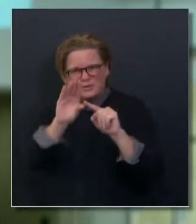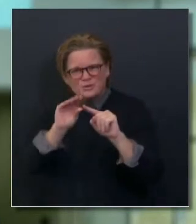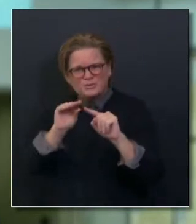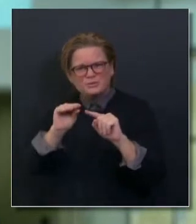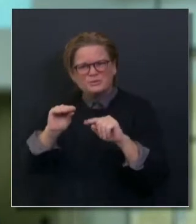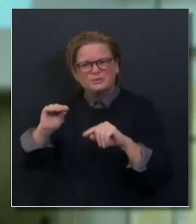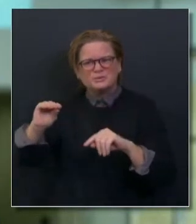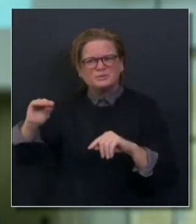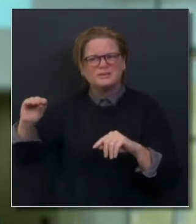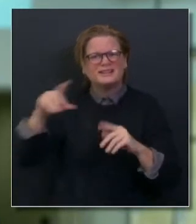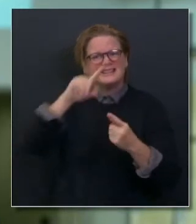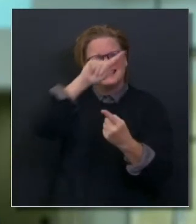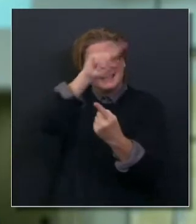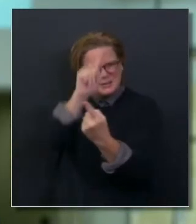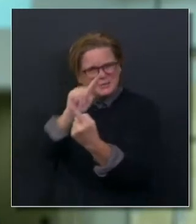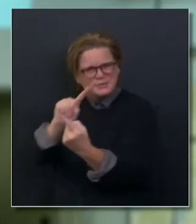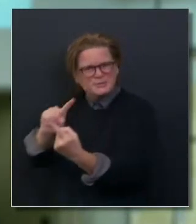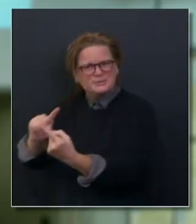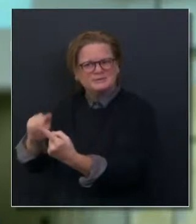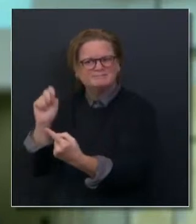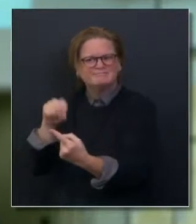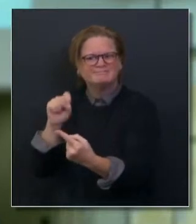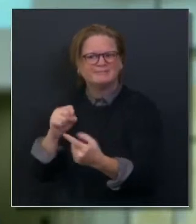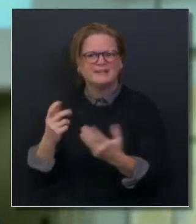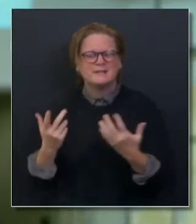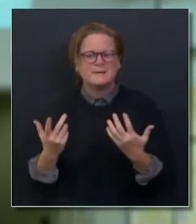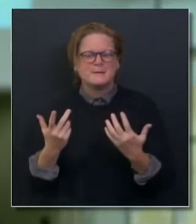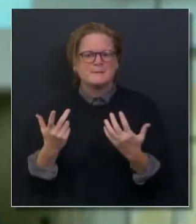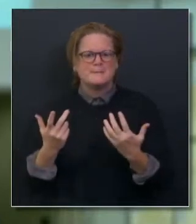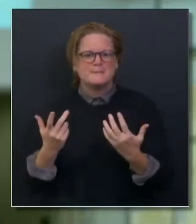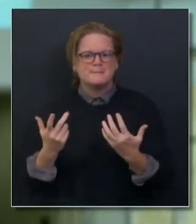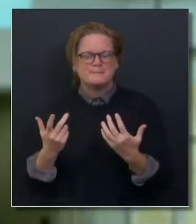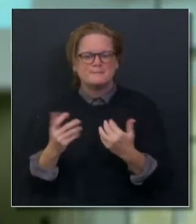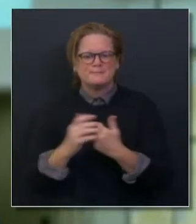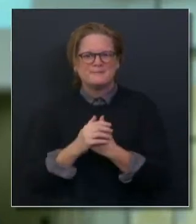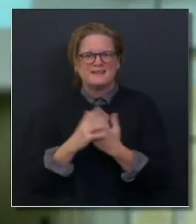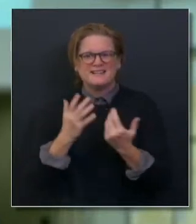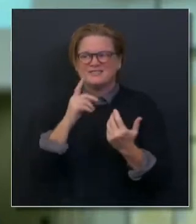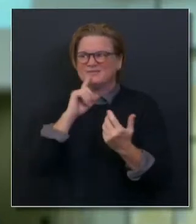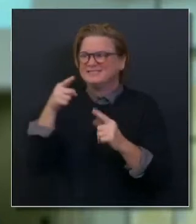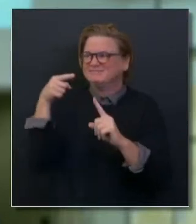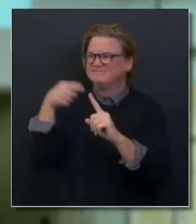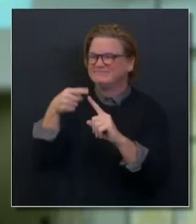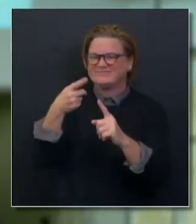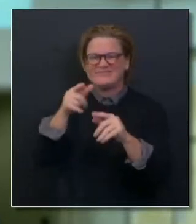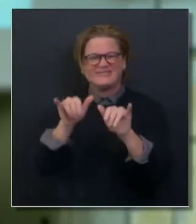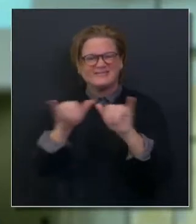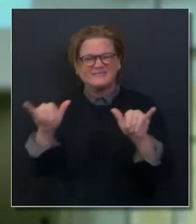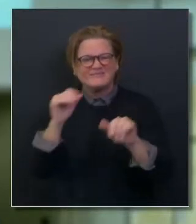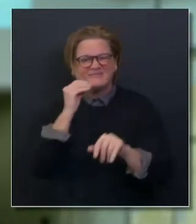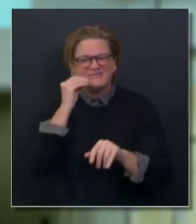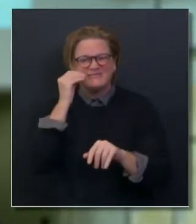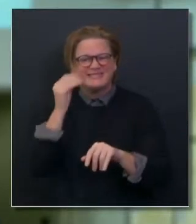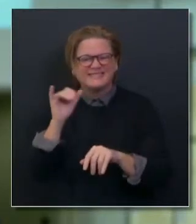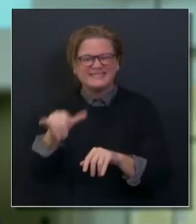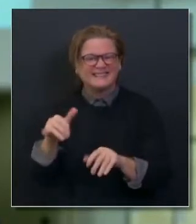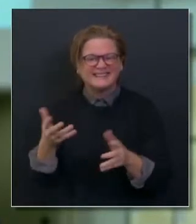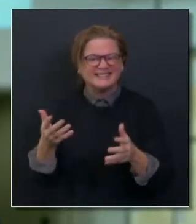do get there by doing all of the things that we've just talked about with the regional stay-at-home order, following all of the things we've been talking to you for